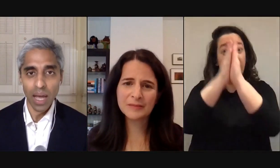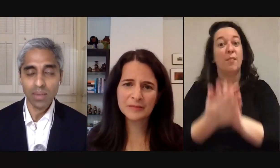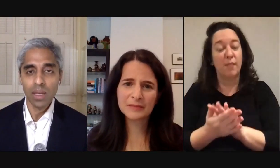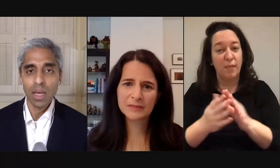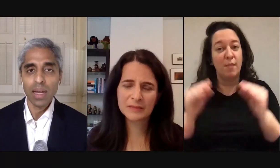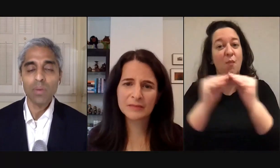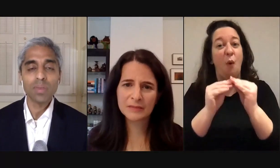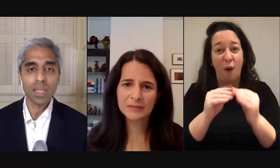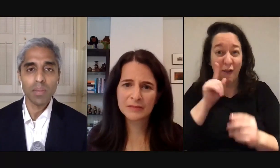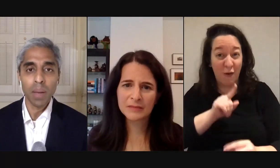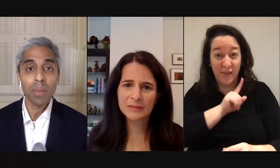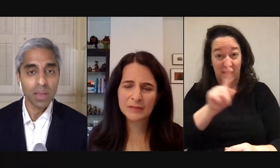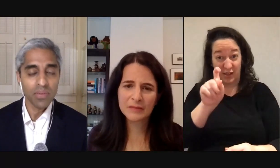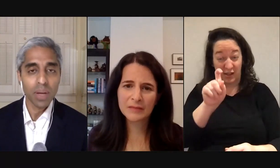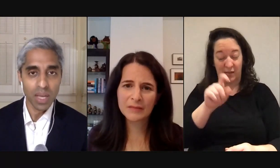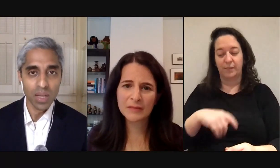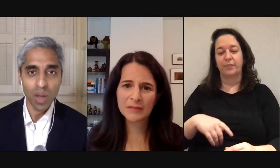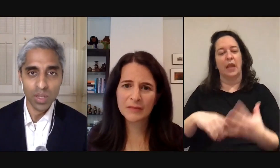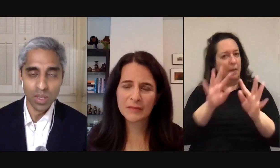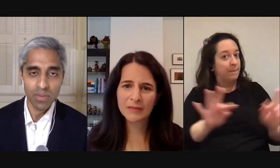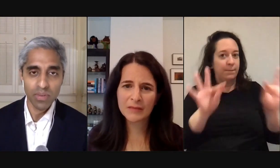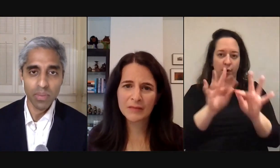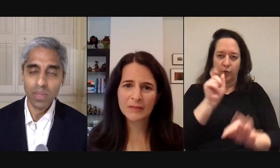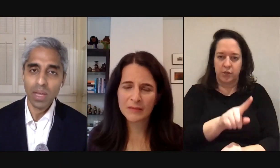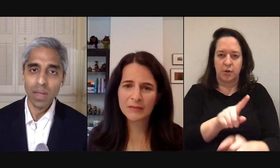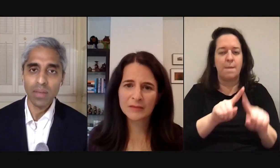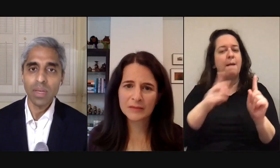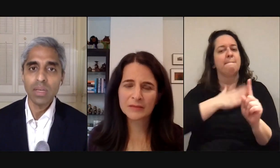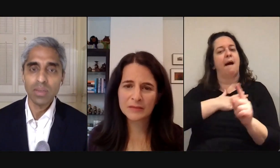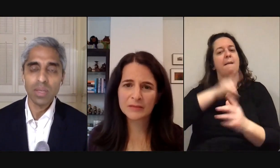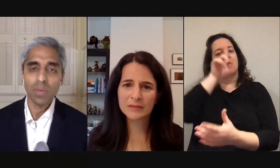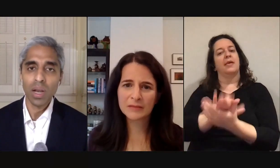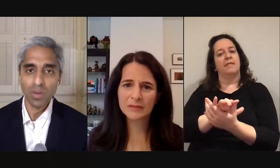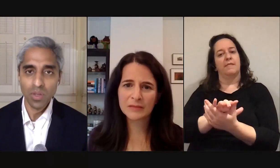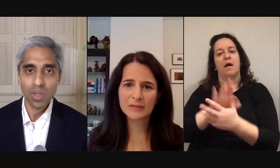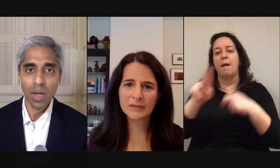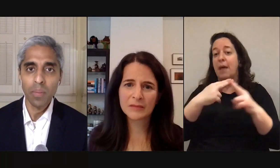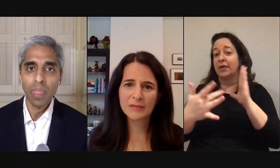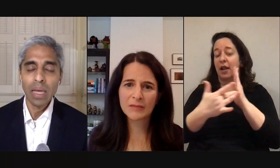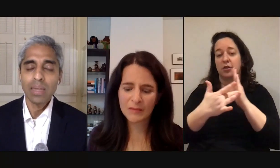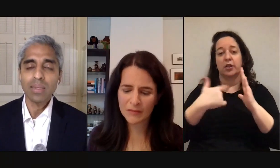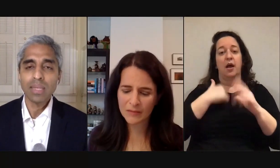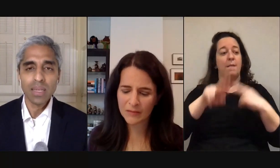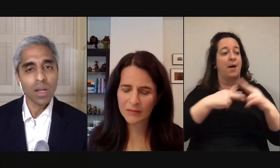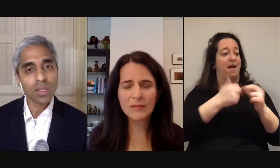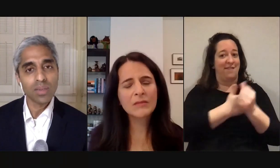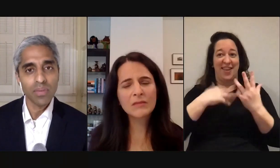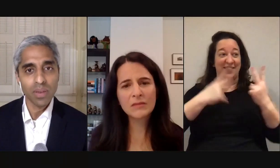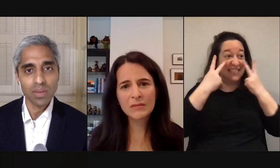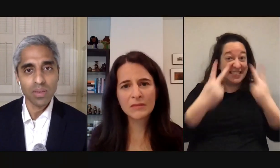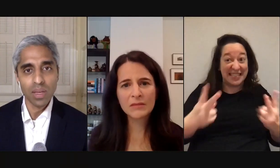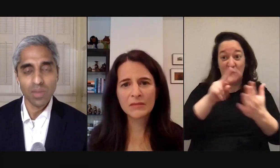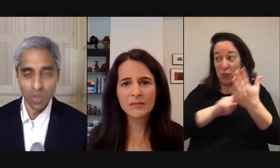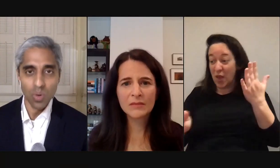questions to ask and i will say that my belief about technology from everything i have seen read and understood now is that technology